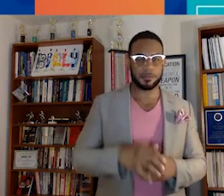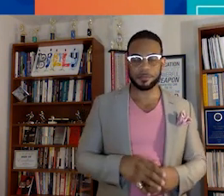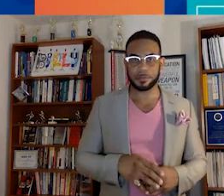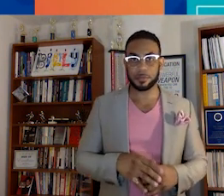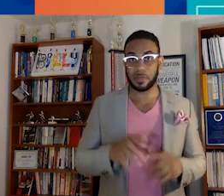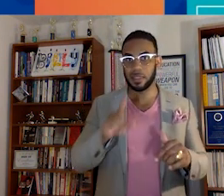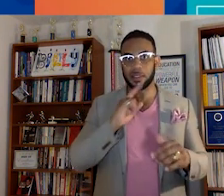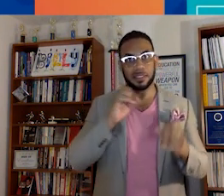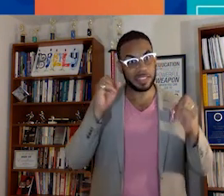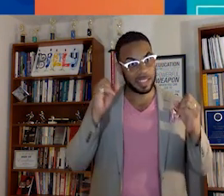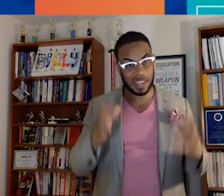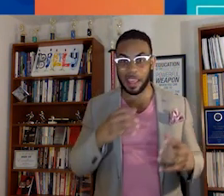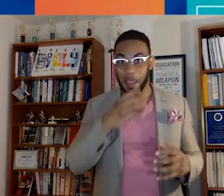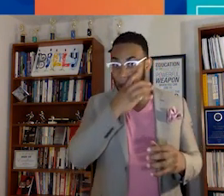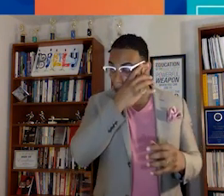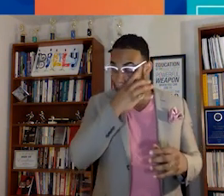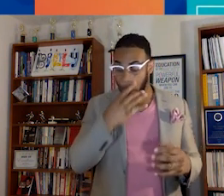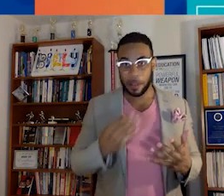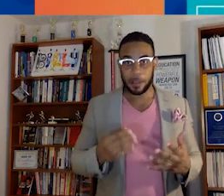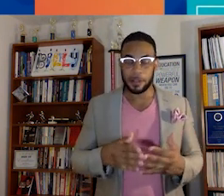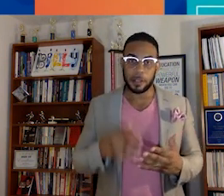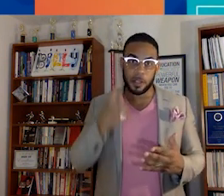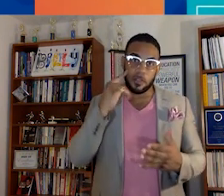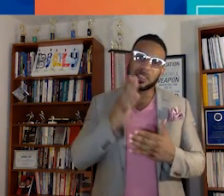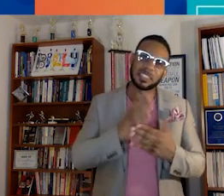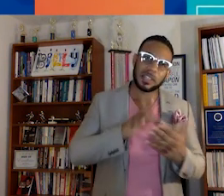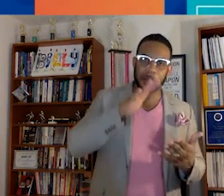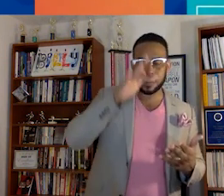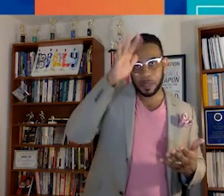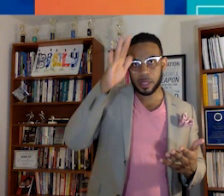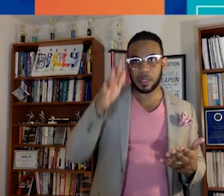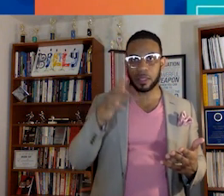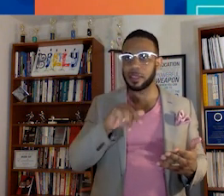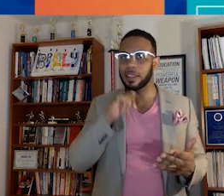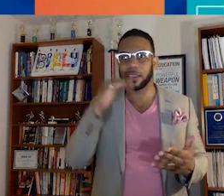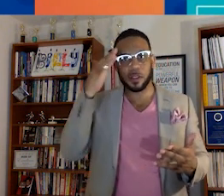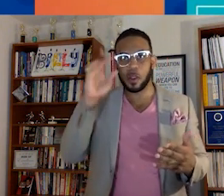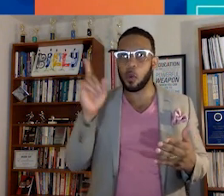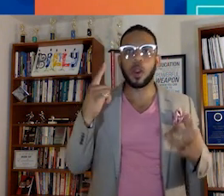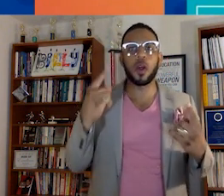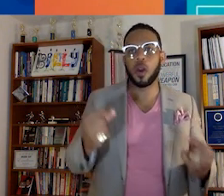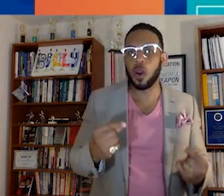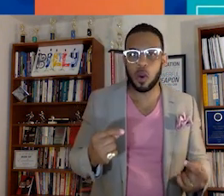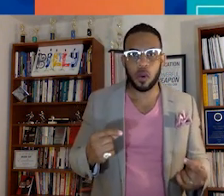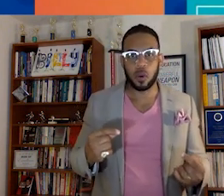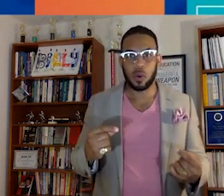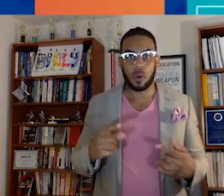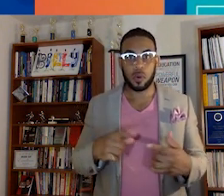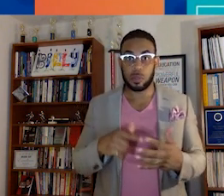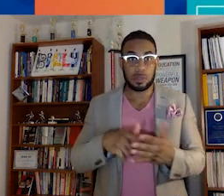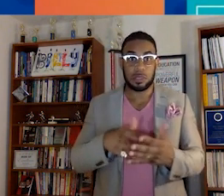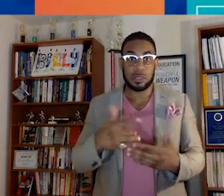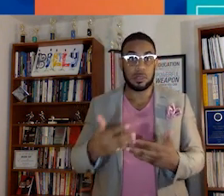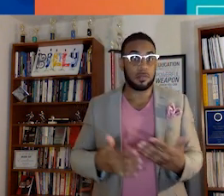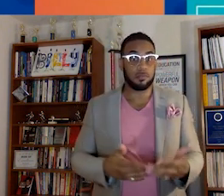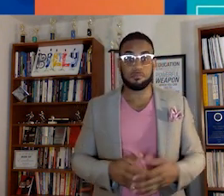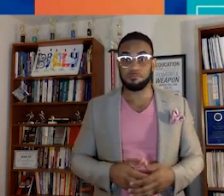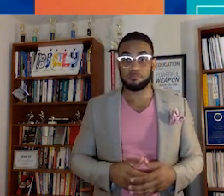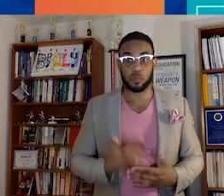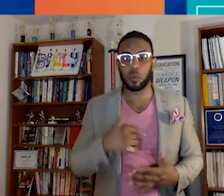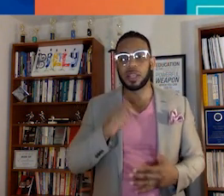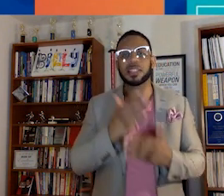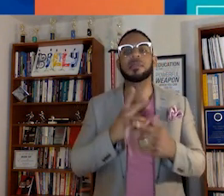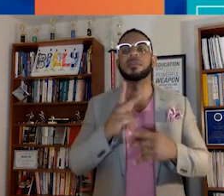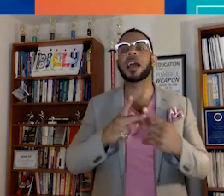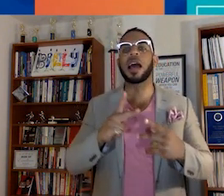But this is a lot, and for some parents, they don't know where to go, or this, this, this, we